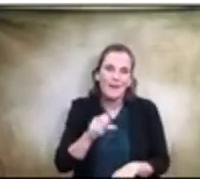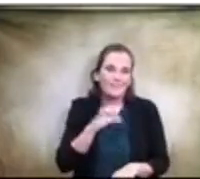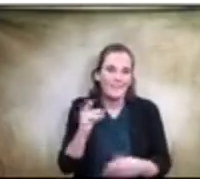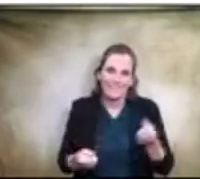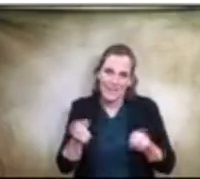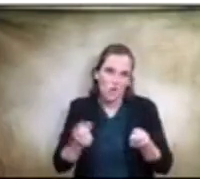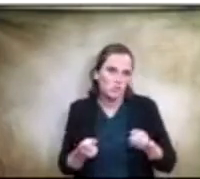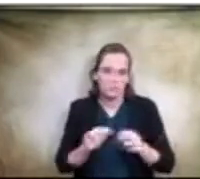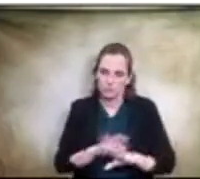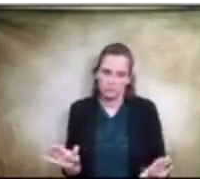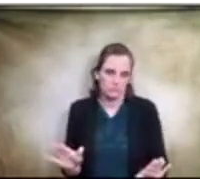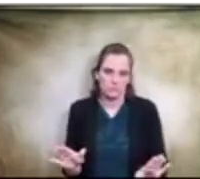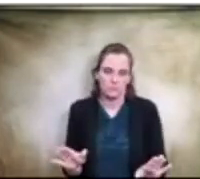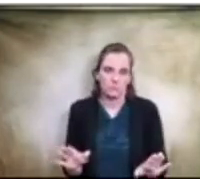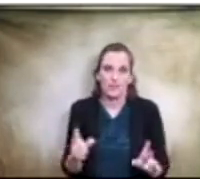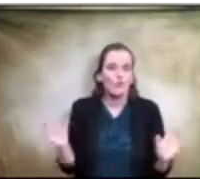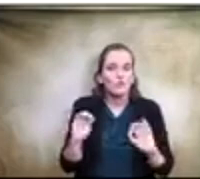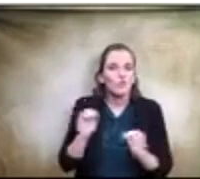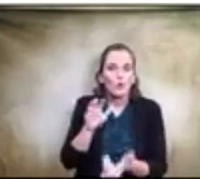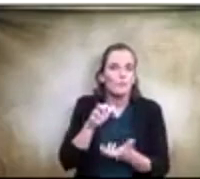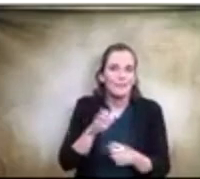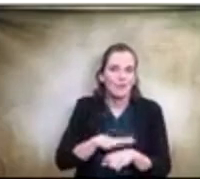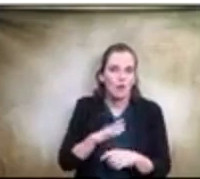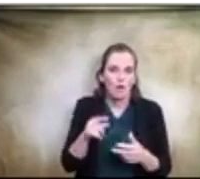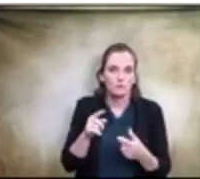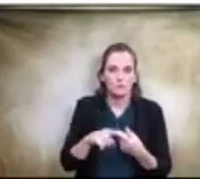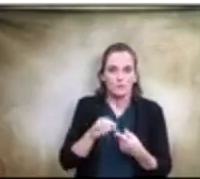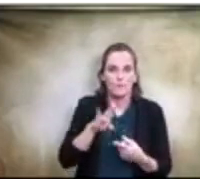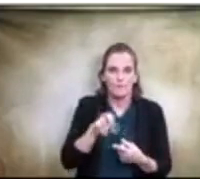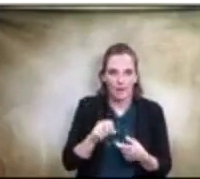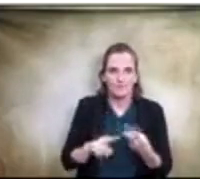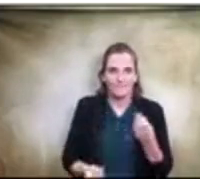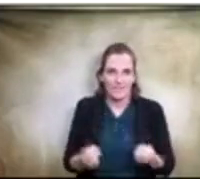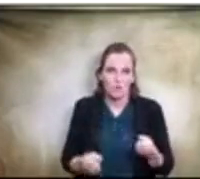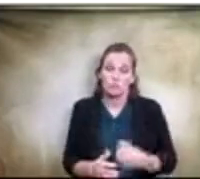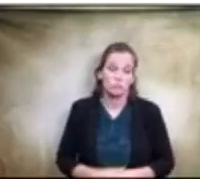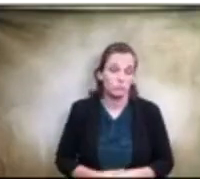rebates on those on on the vehicles or buses okay